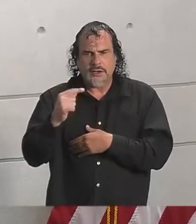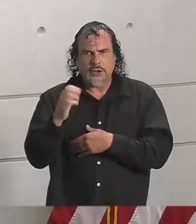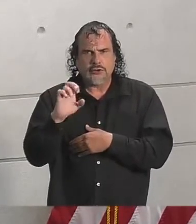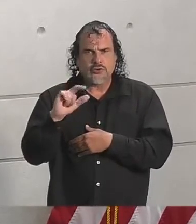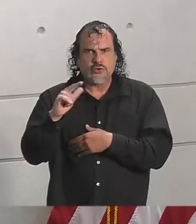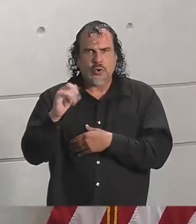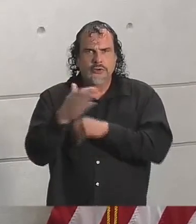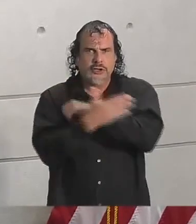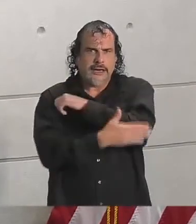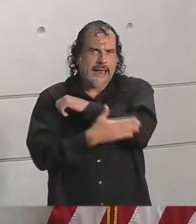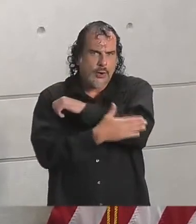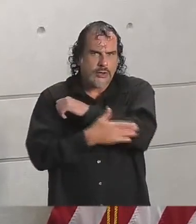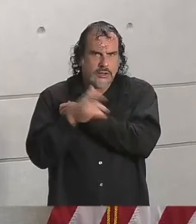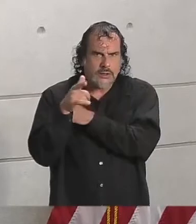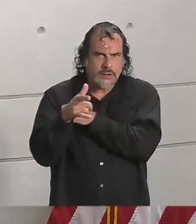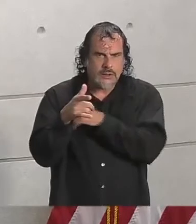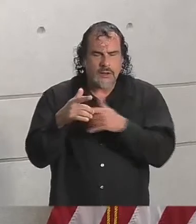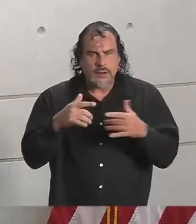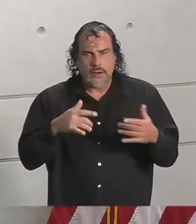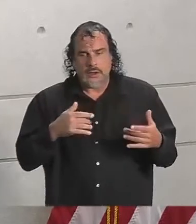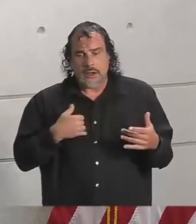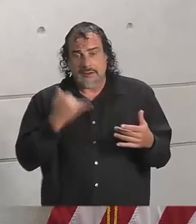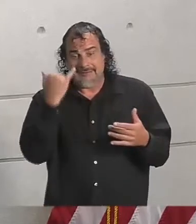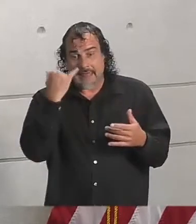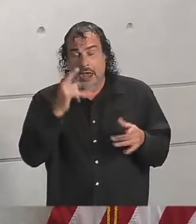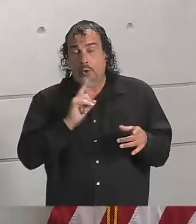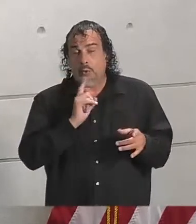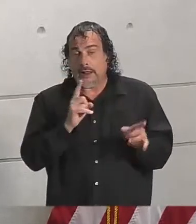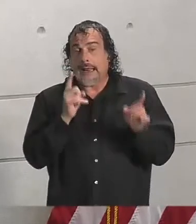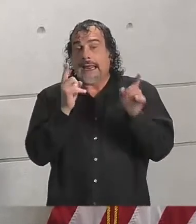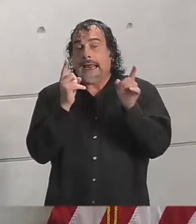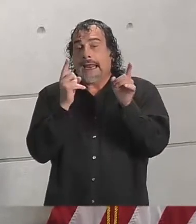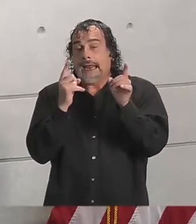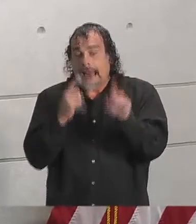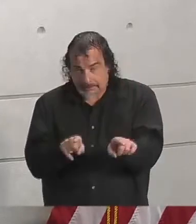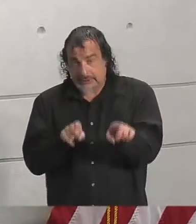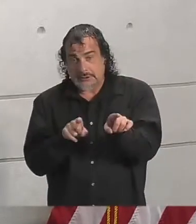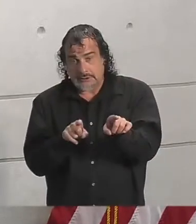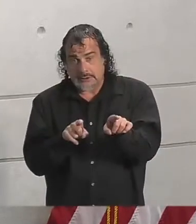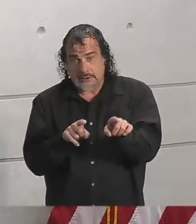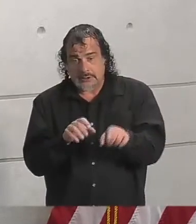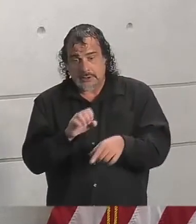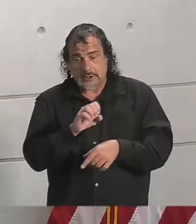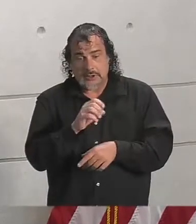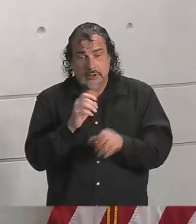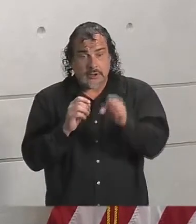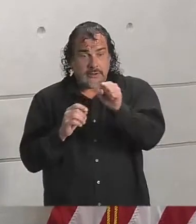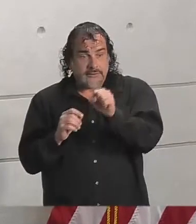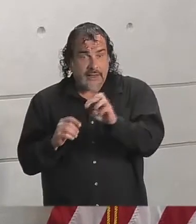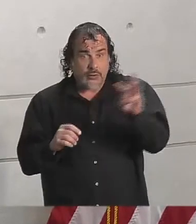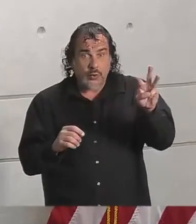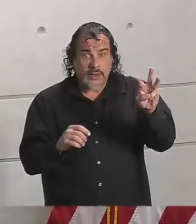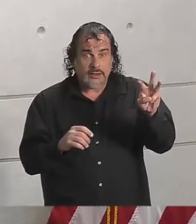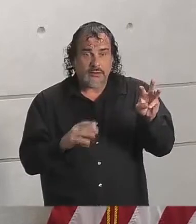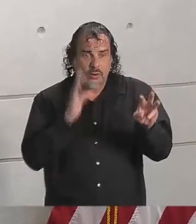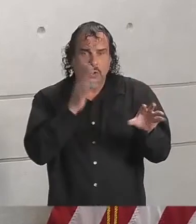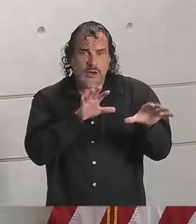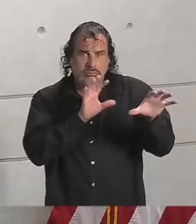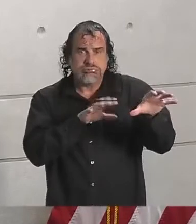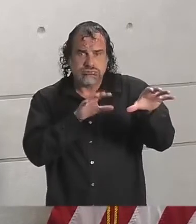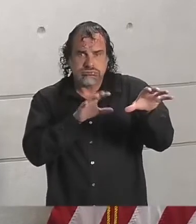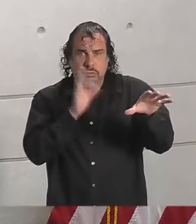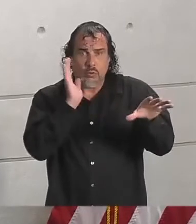Obviously, if that is, in fact, what occurs, the southwest portion of our state will still get rainfall,